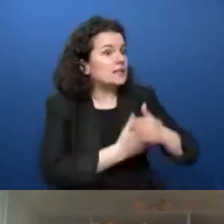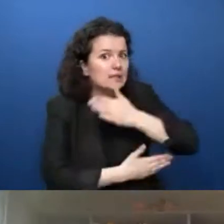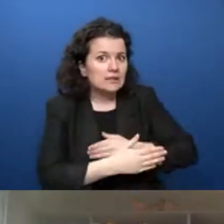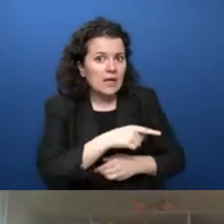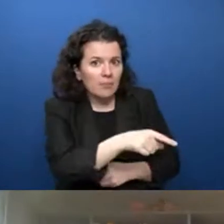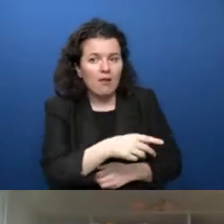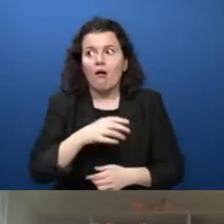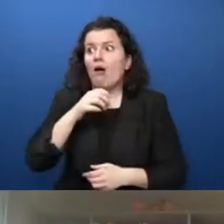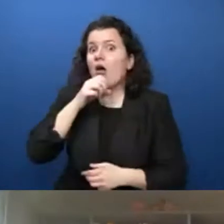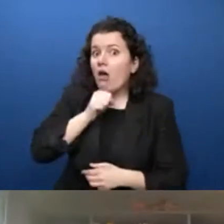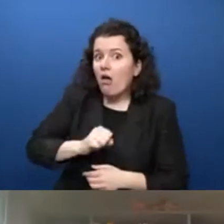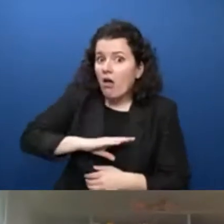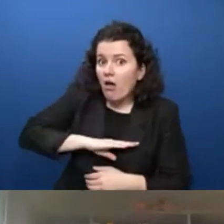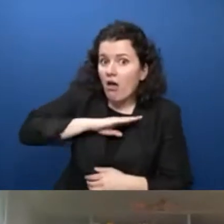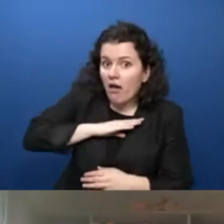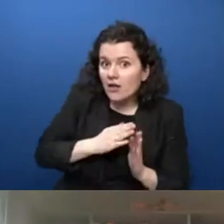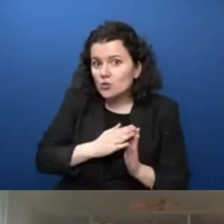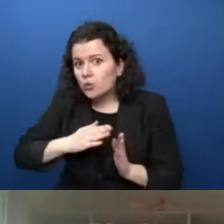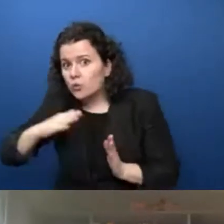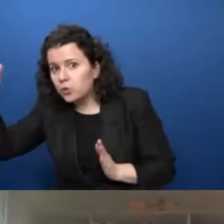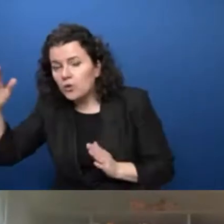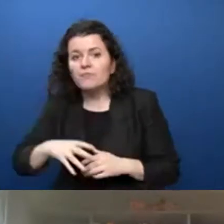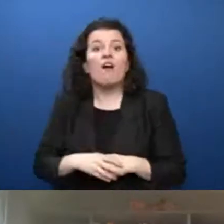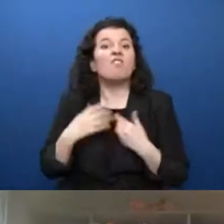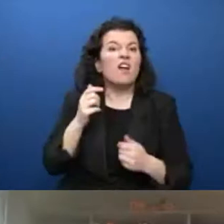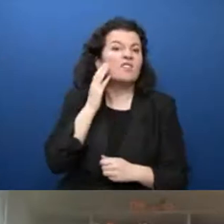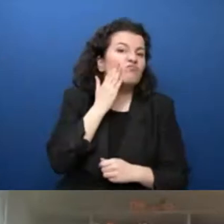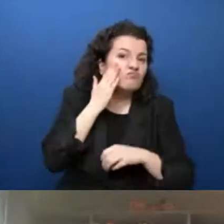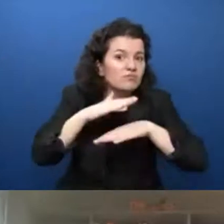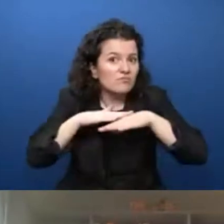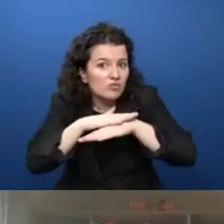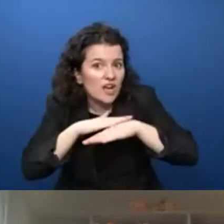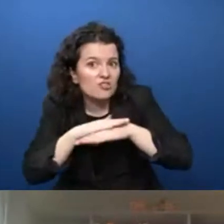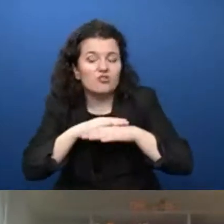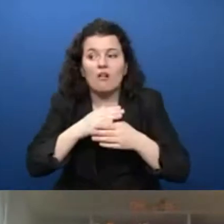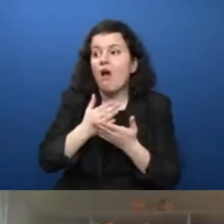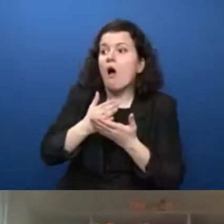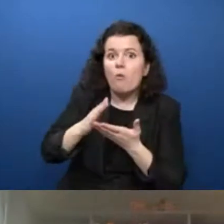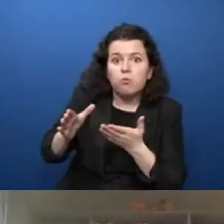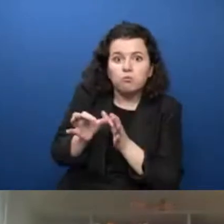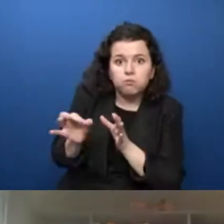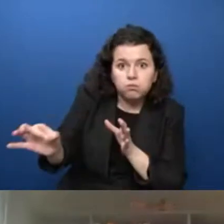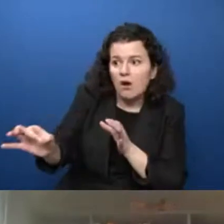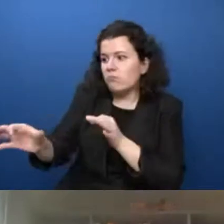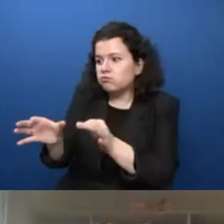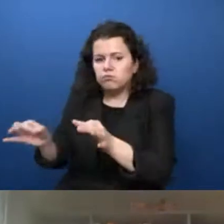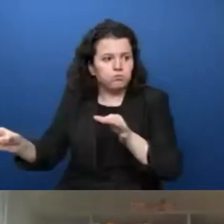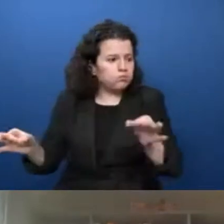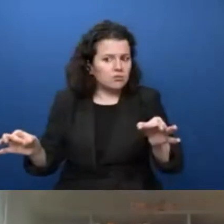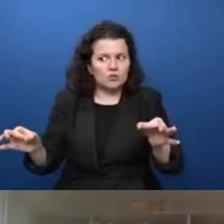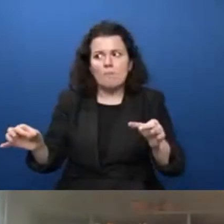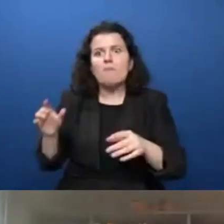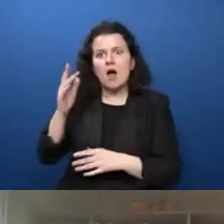age. We have to deal with racial and ethnic minorities, all of whom experience disadvantages when it comes to accessing and using